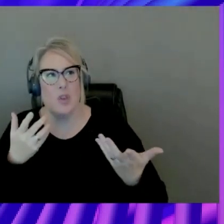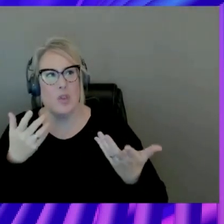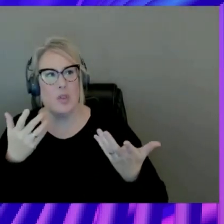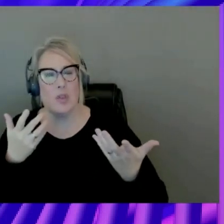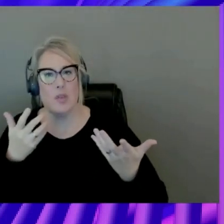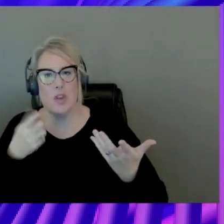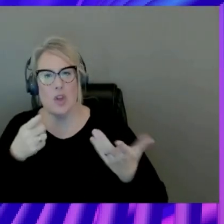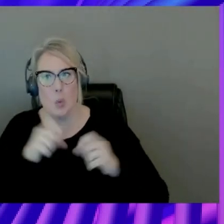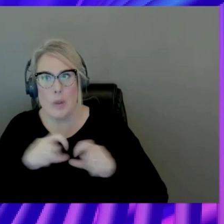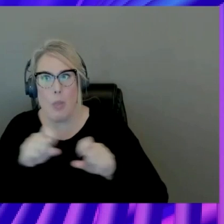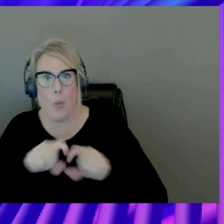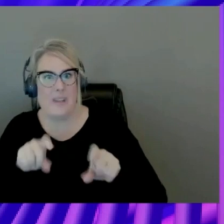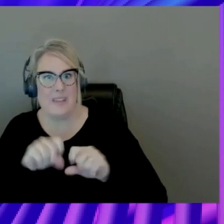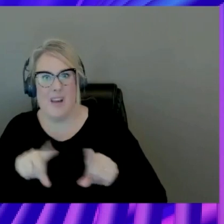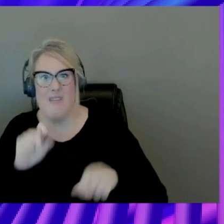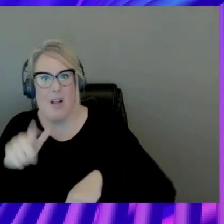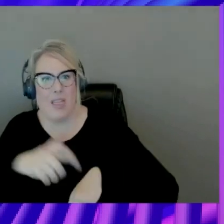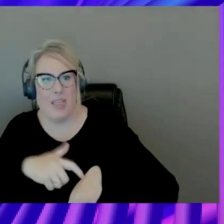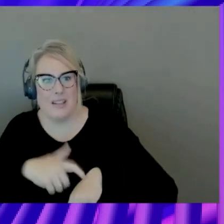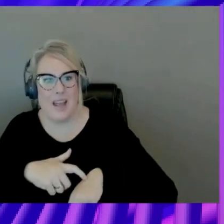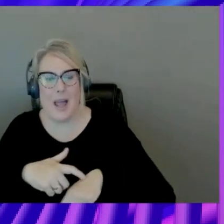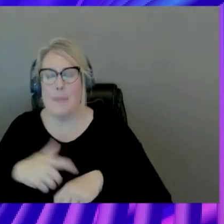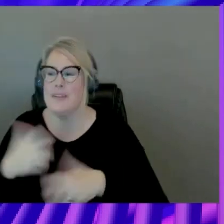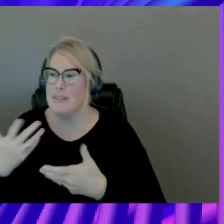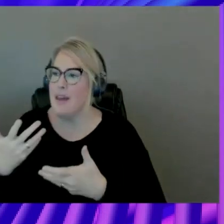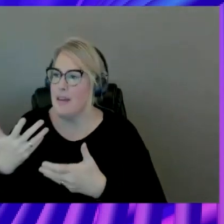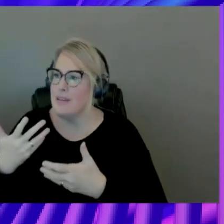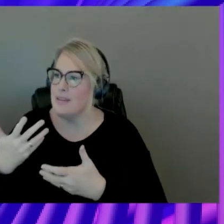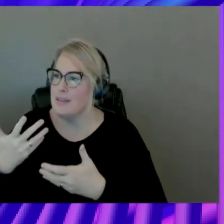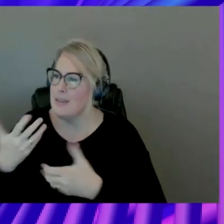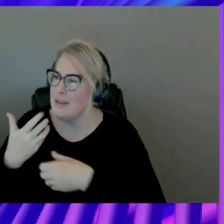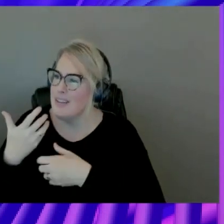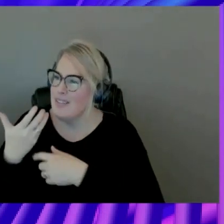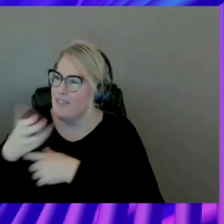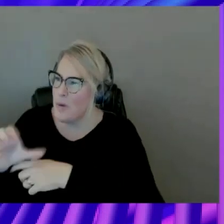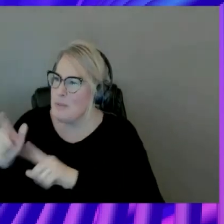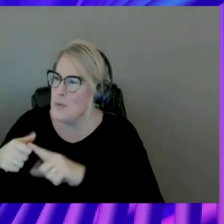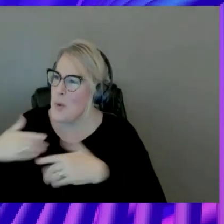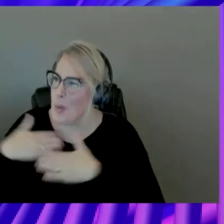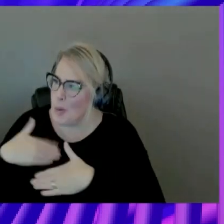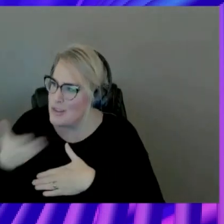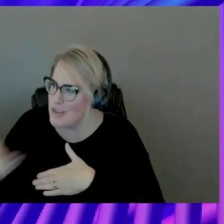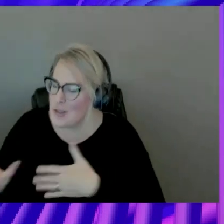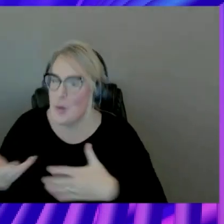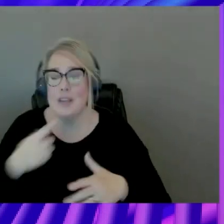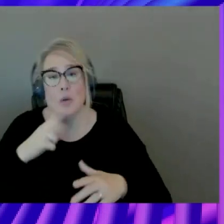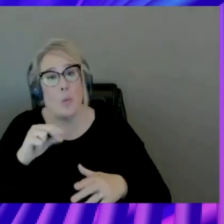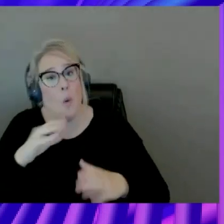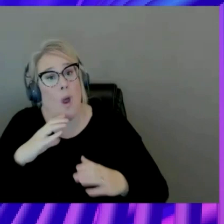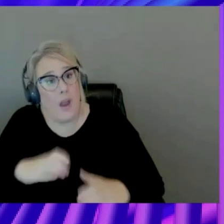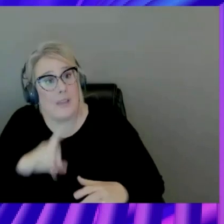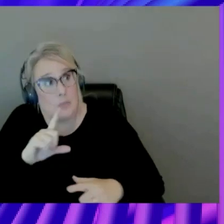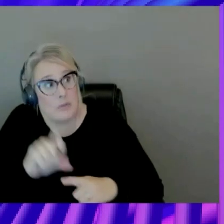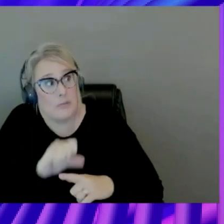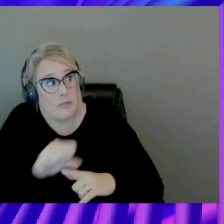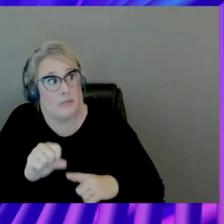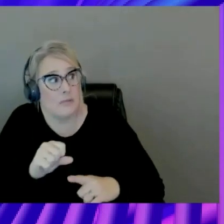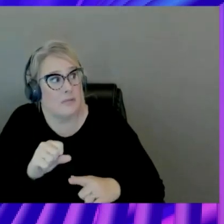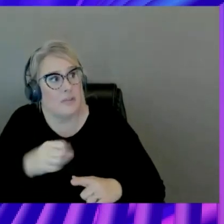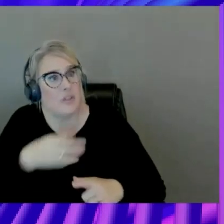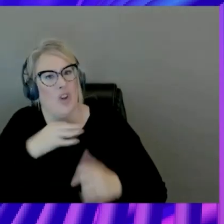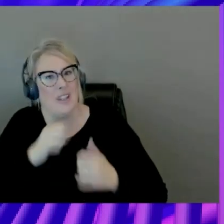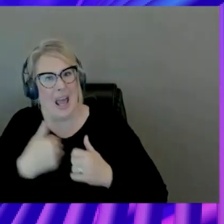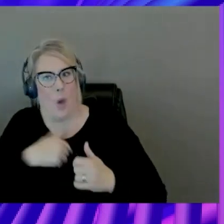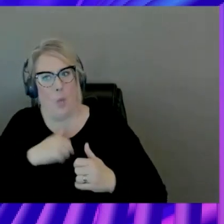stuff all the time. Make them appreciate you, right? No, they, no, like, customers are genuinely curious how we are not at odds with each other all the